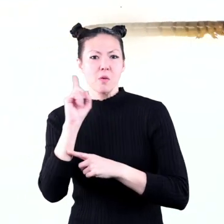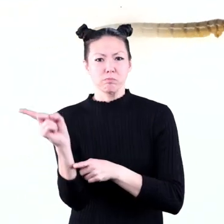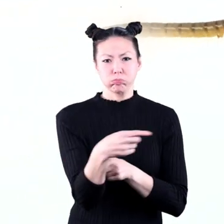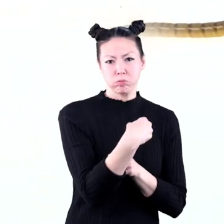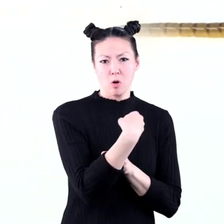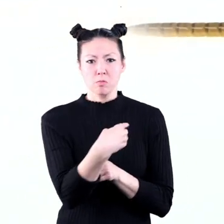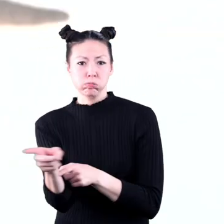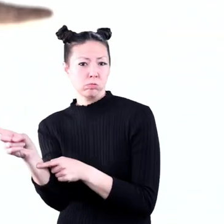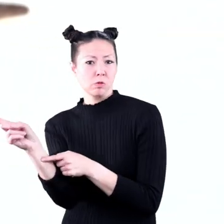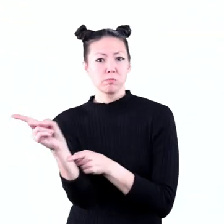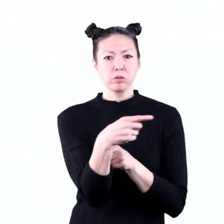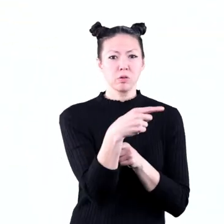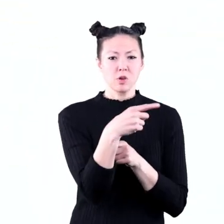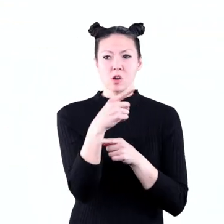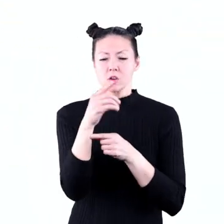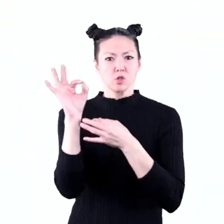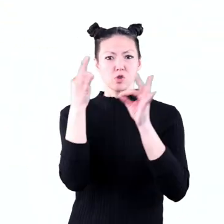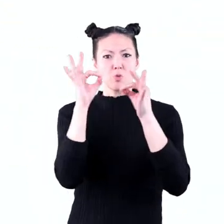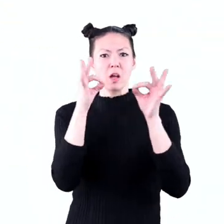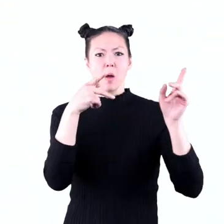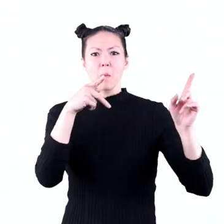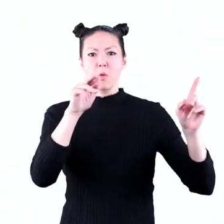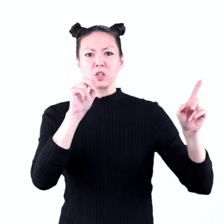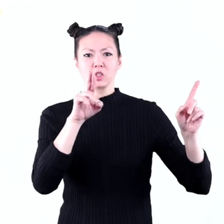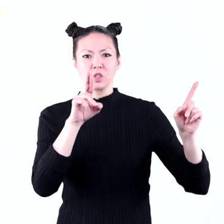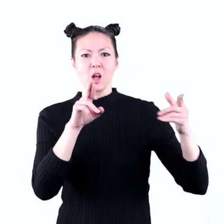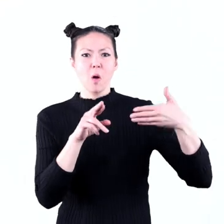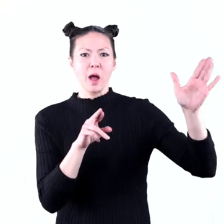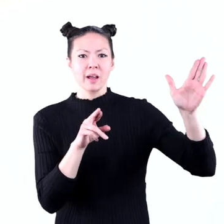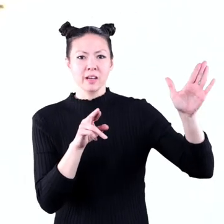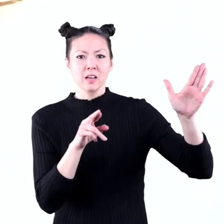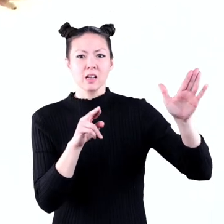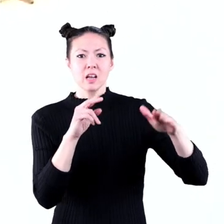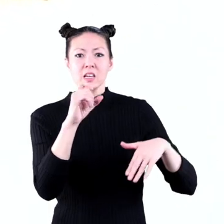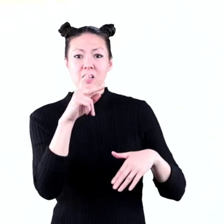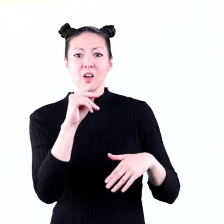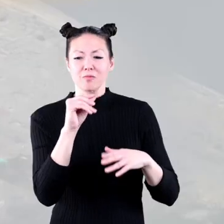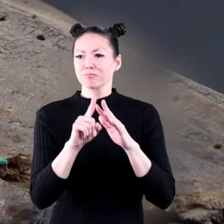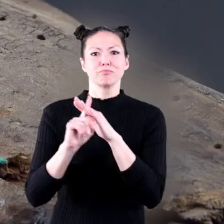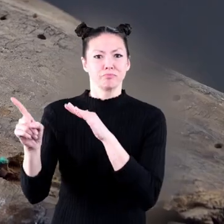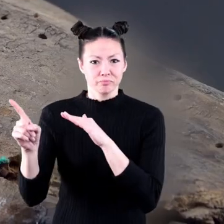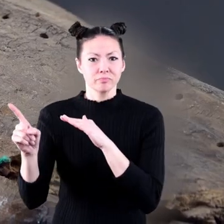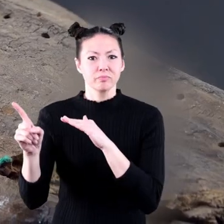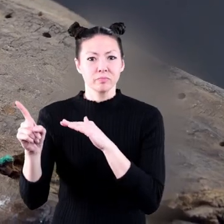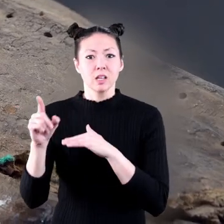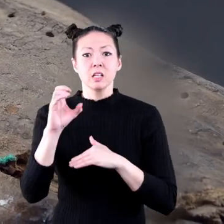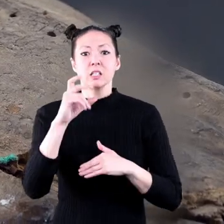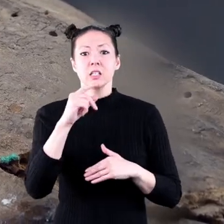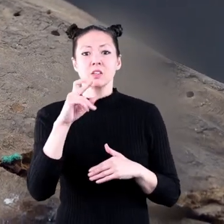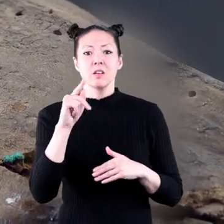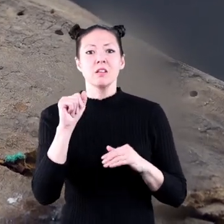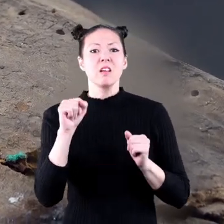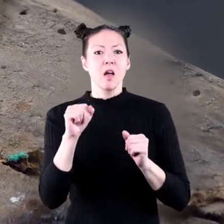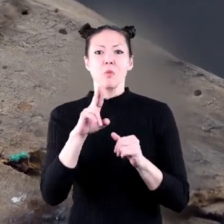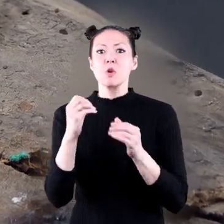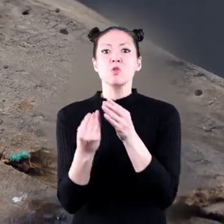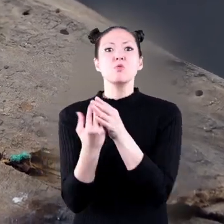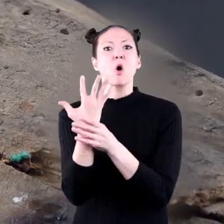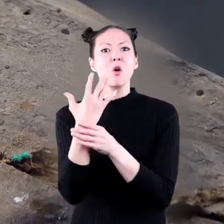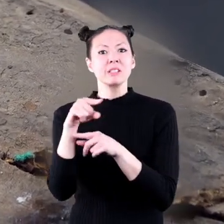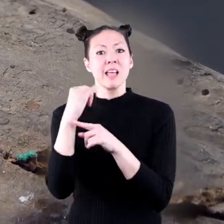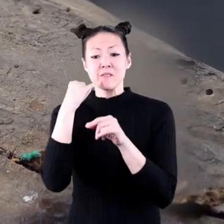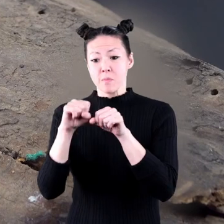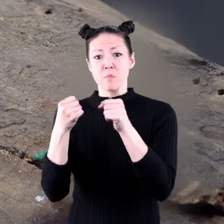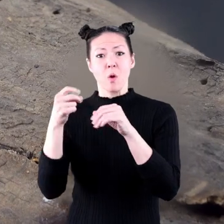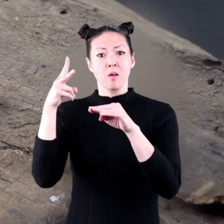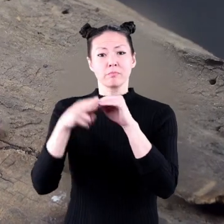wriggle around, distracting the predator long enough for the gecko to get away. The gecko can then regrow a new